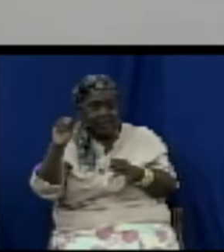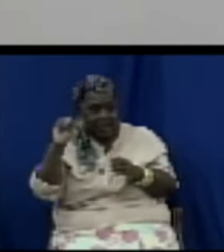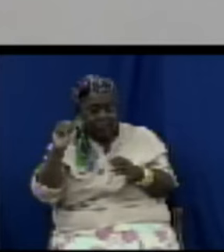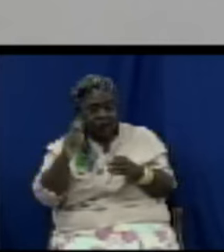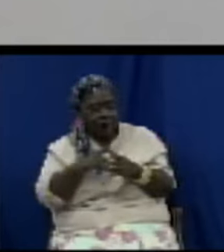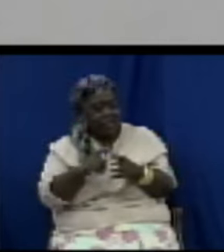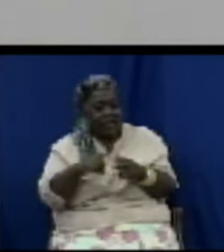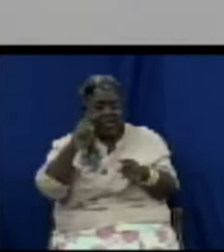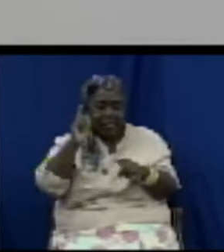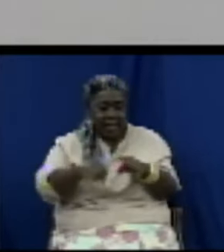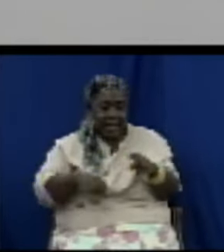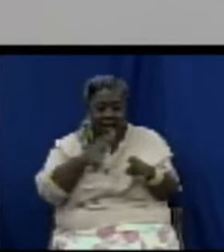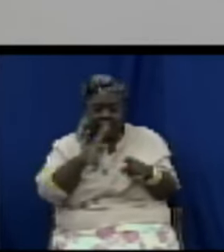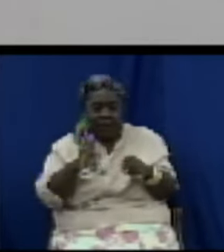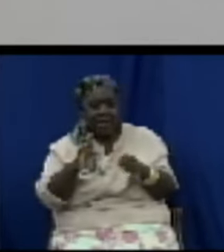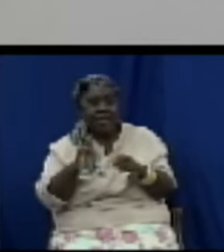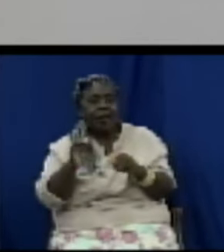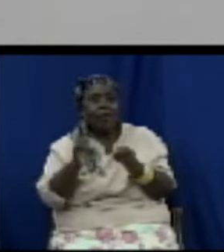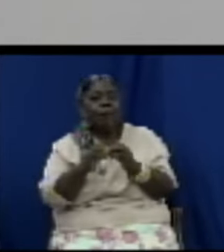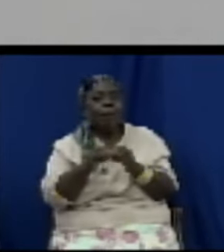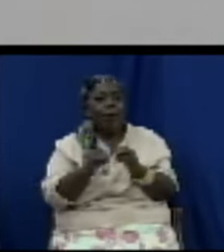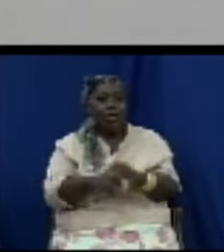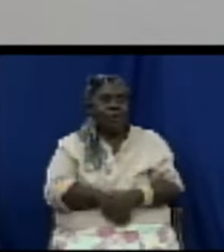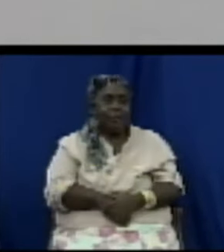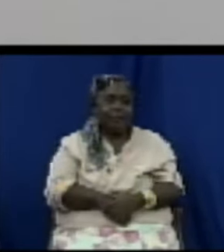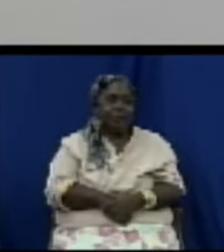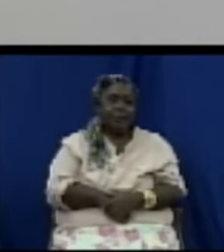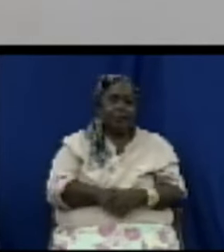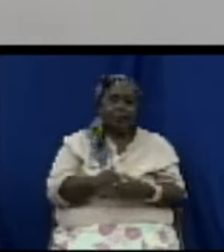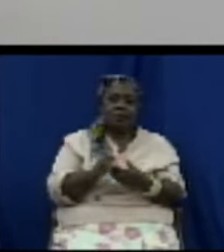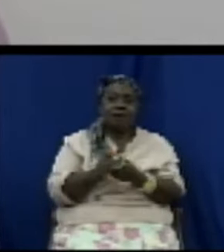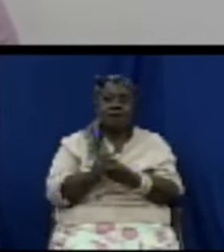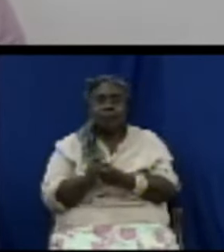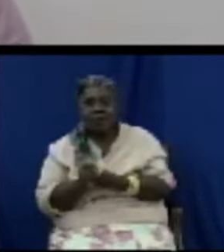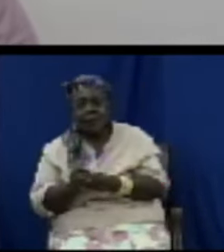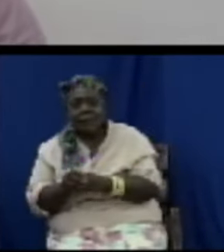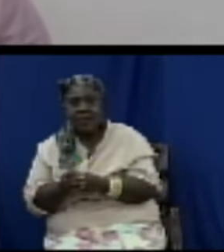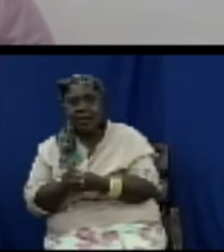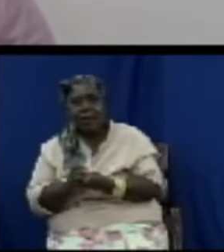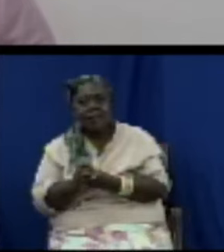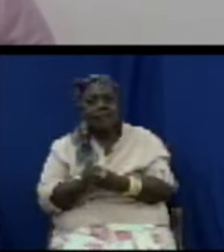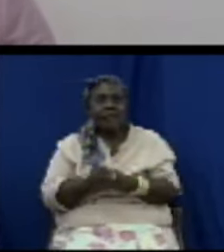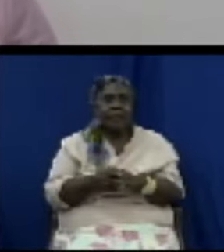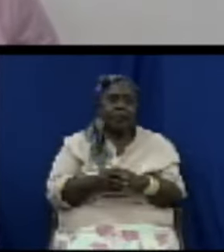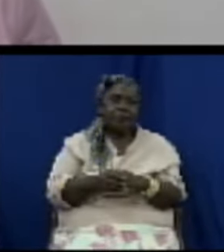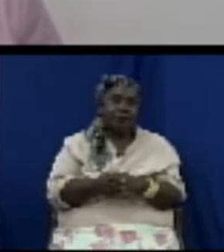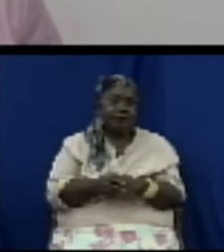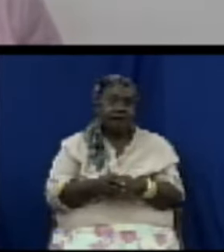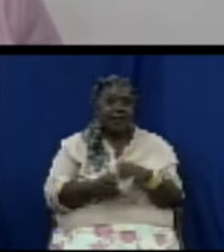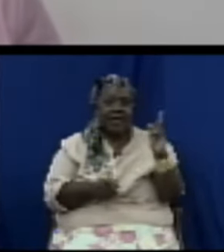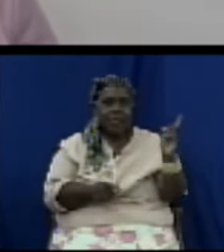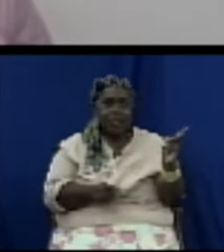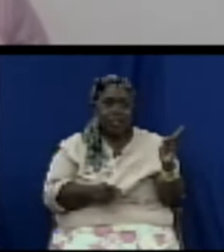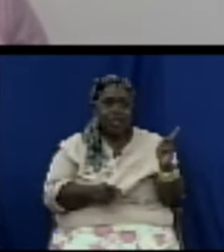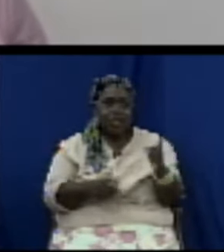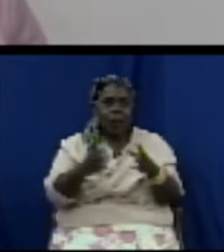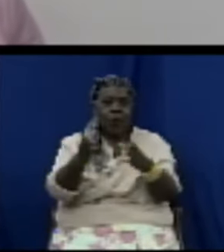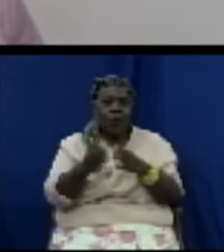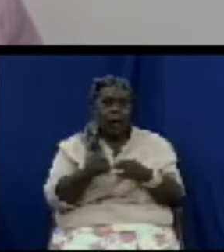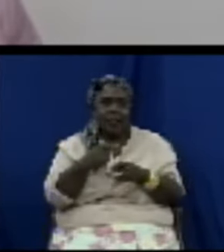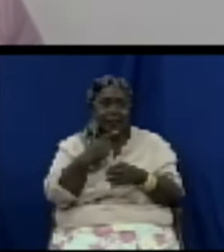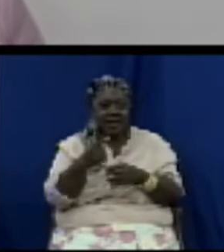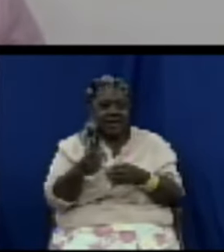protected and it's the legislation that does this I must also mention moral